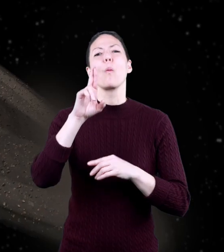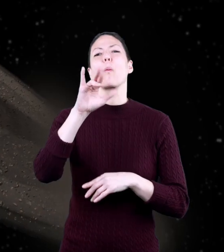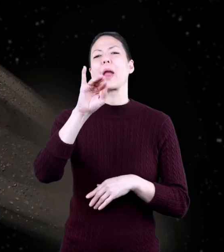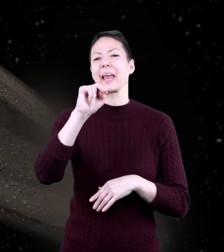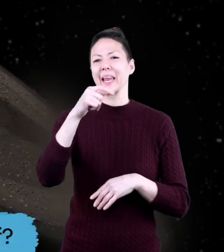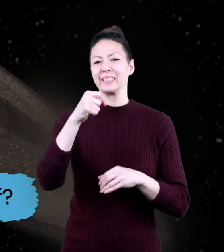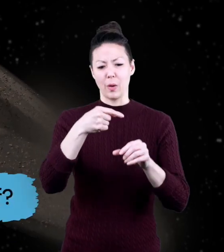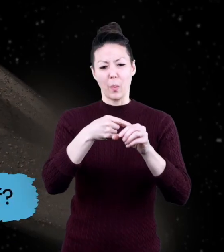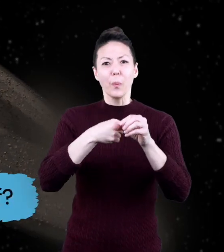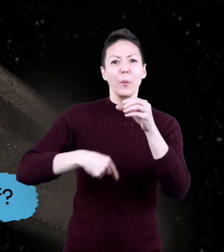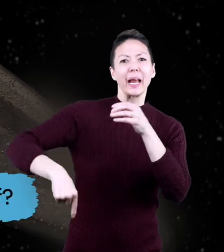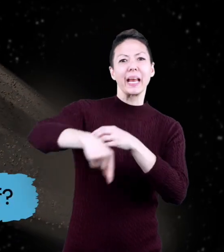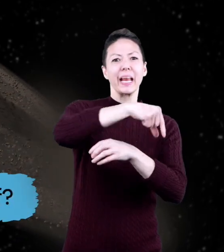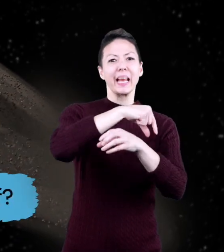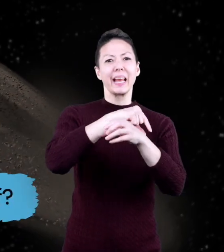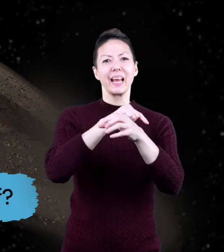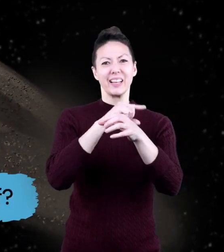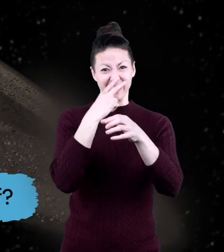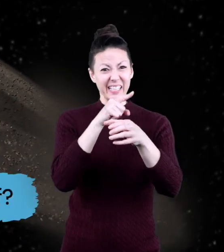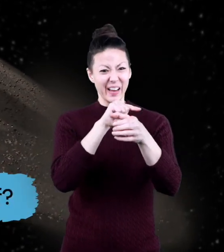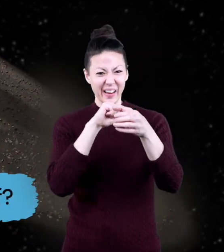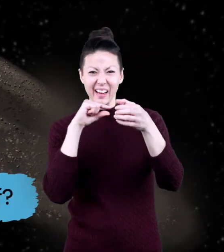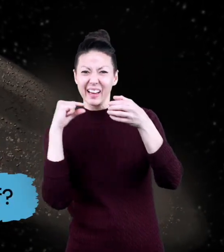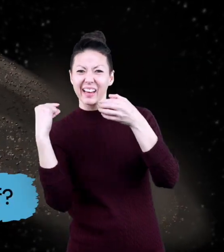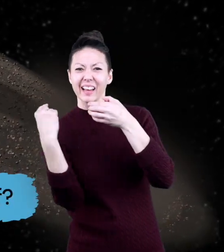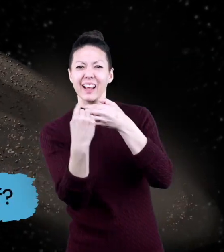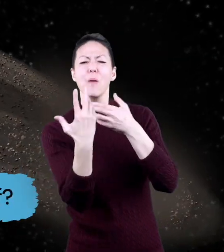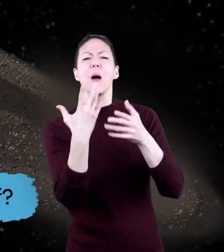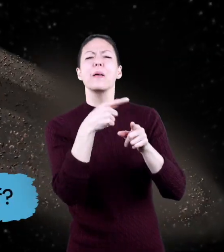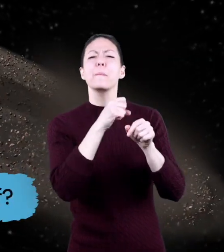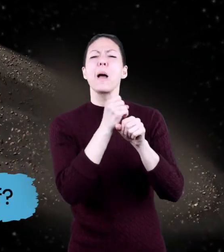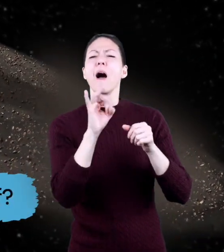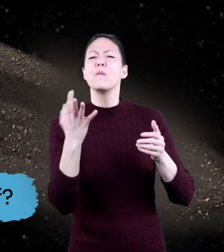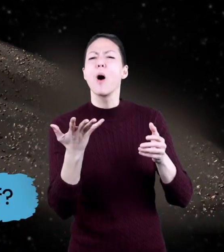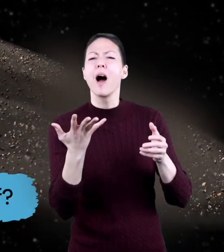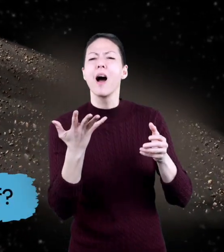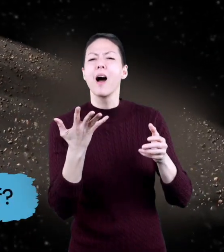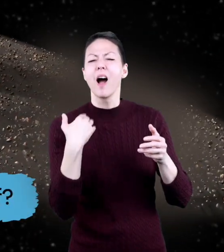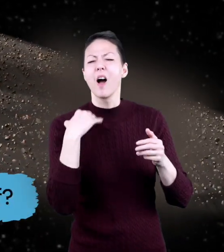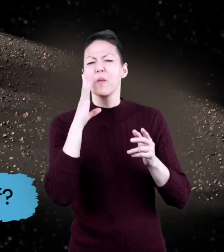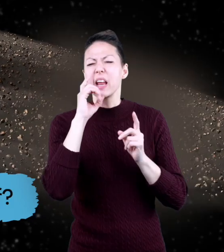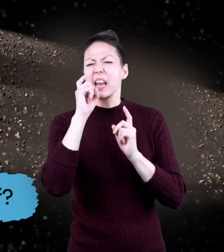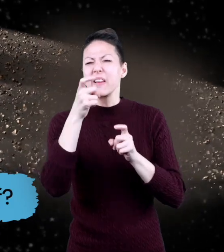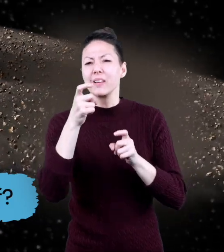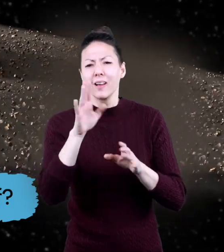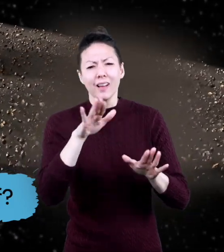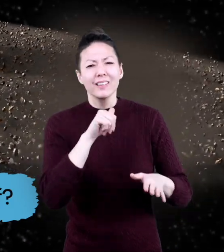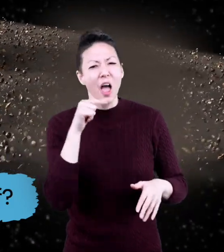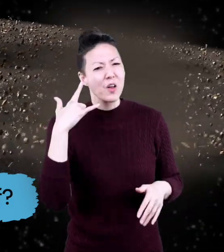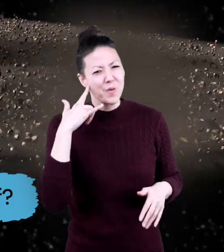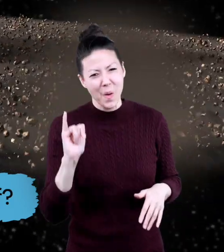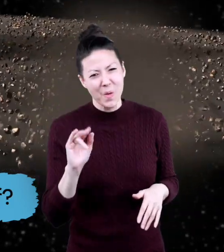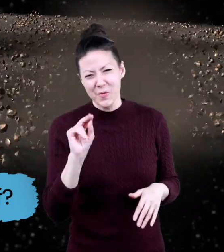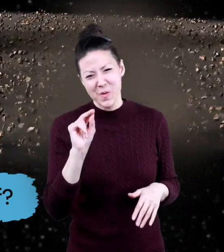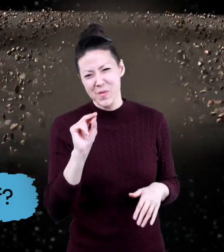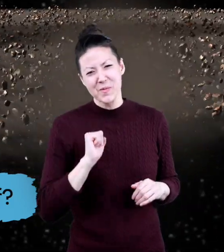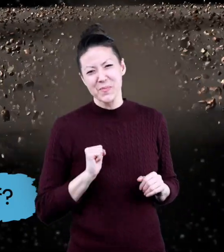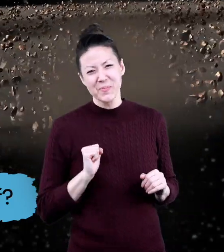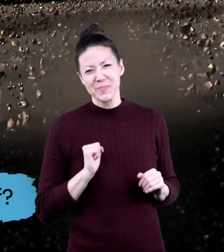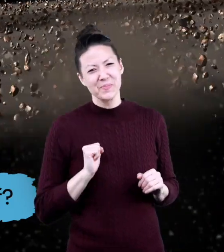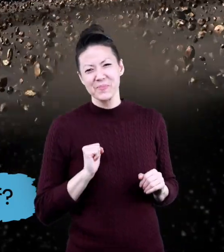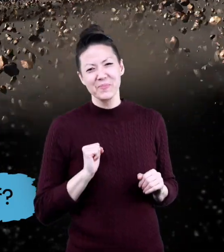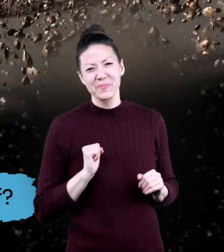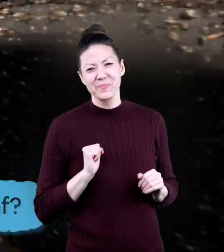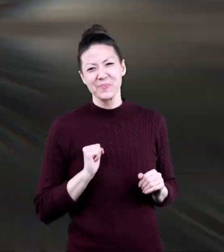Those rings are pretty cool, huh? Do you know what they're made of? We'll give you a hint. It's not